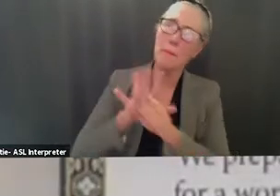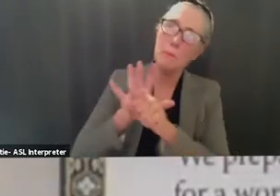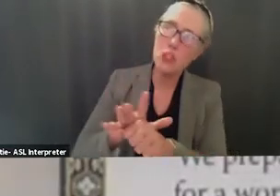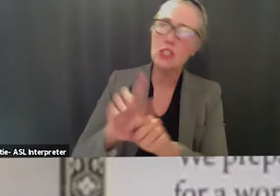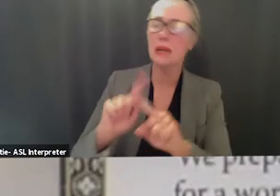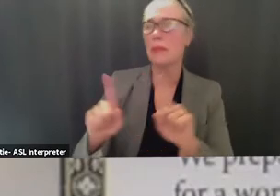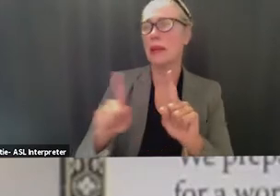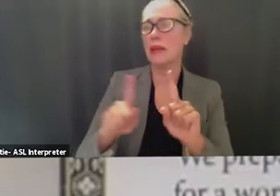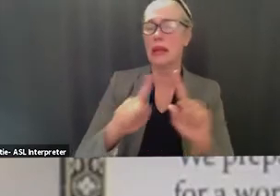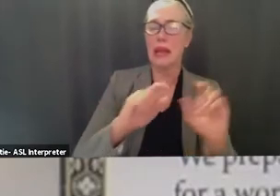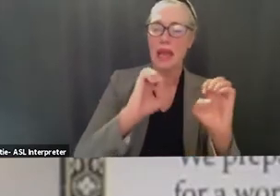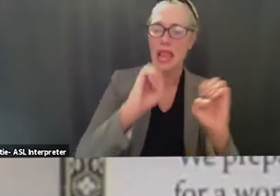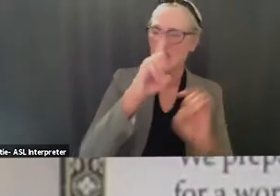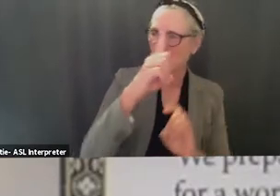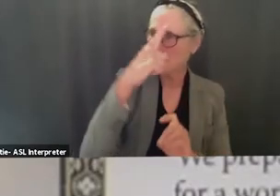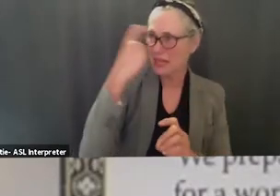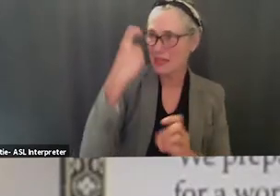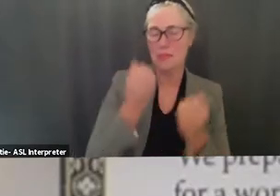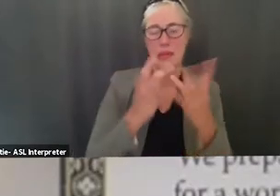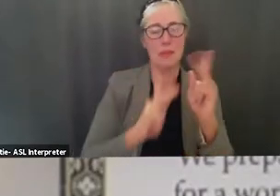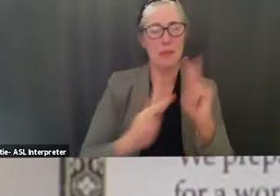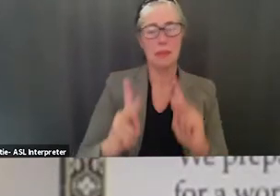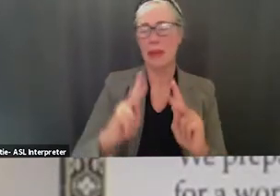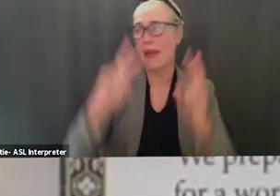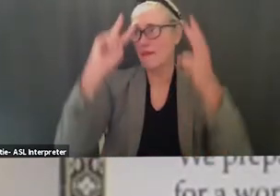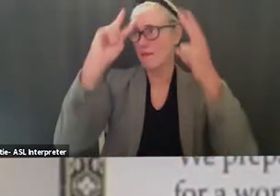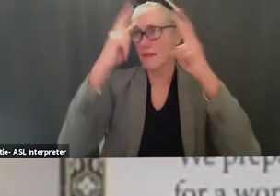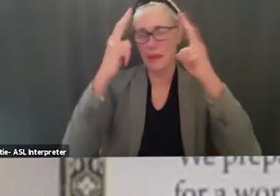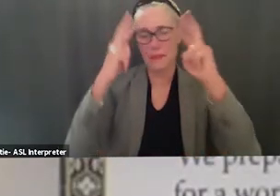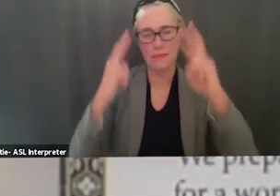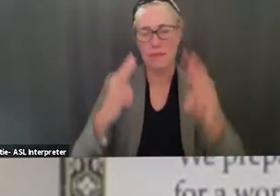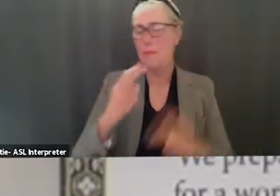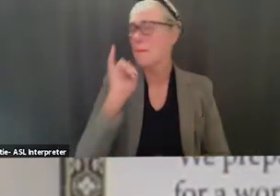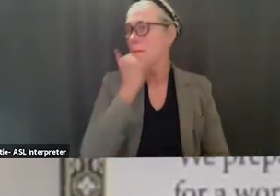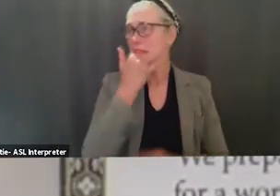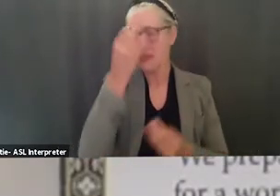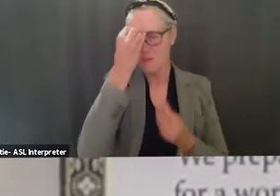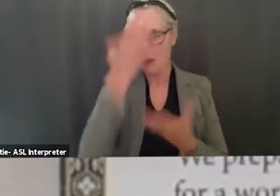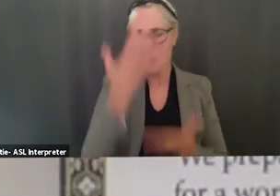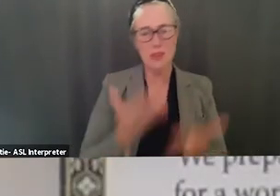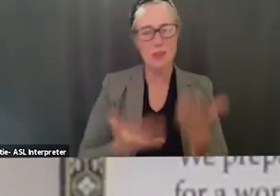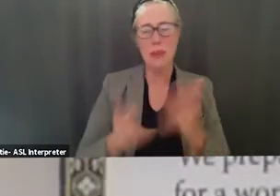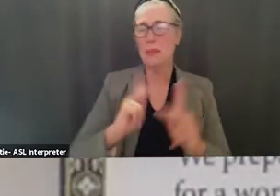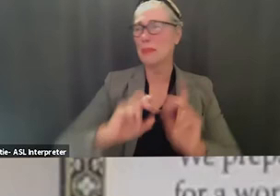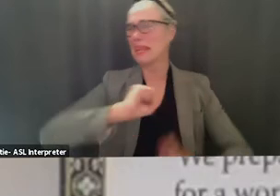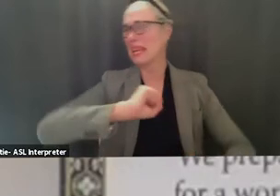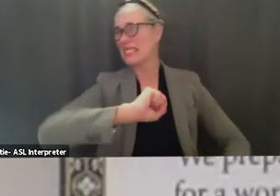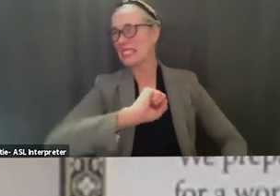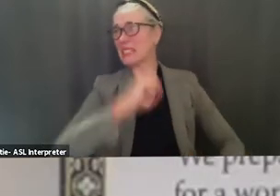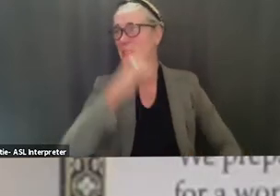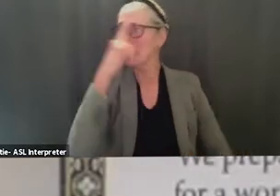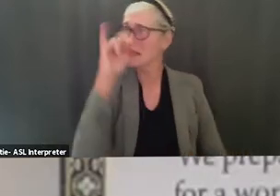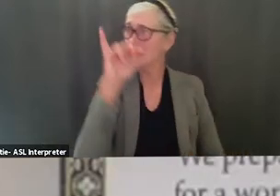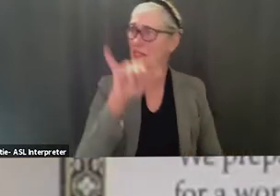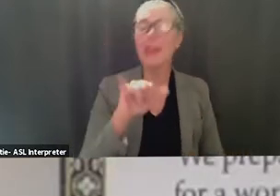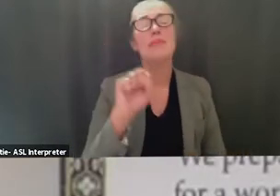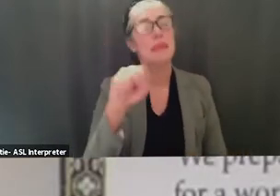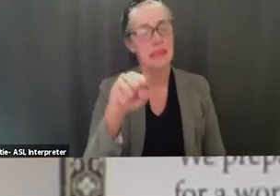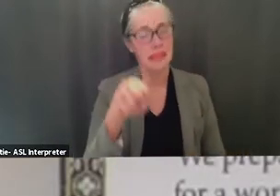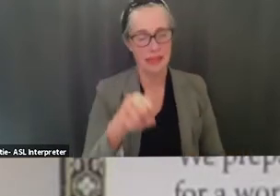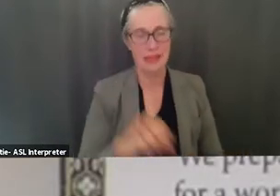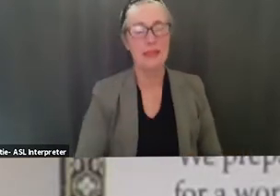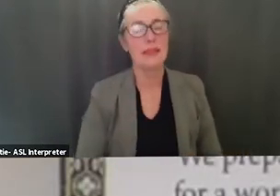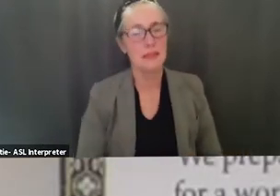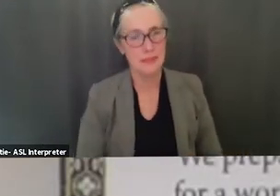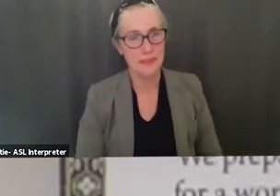because there's a lot of misinformation around that and maybe contributing obviously to the hesitancy as well yes and i think that's